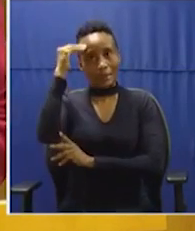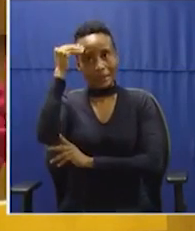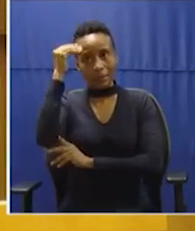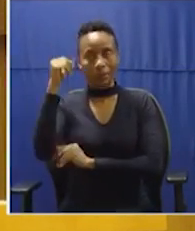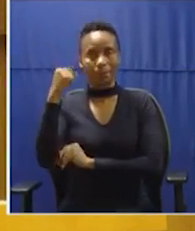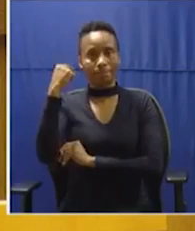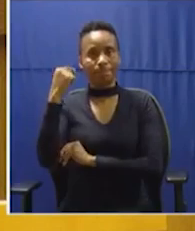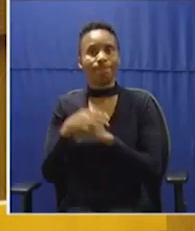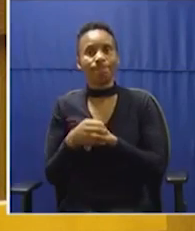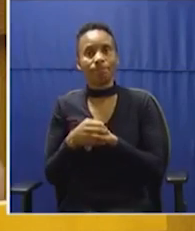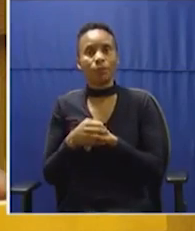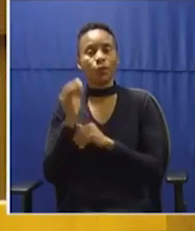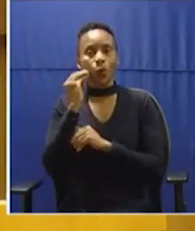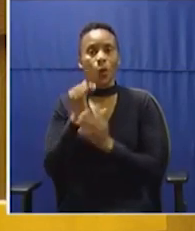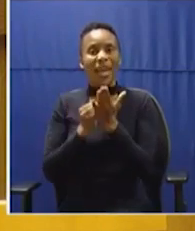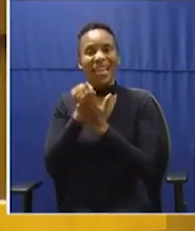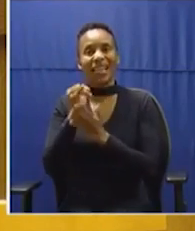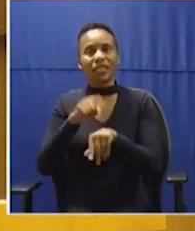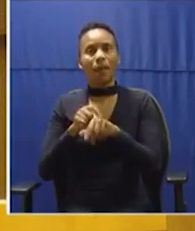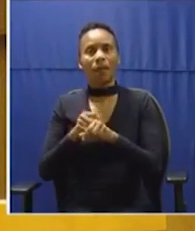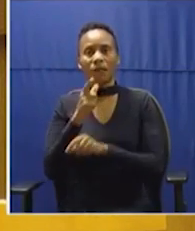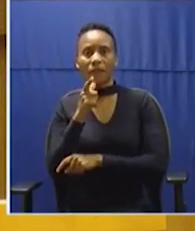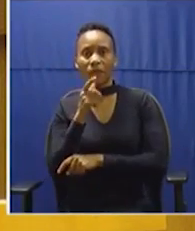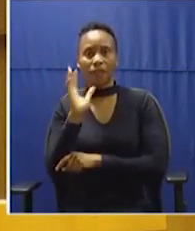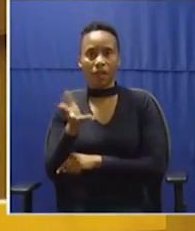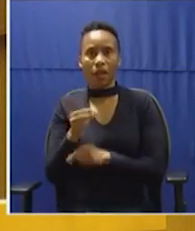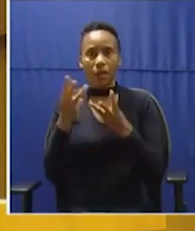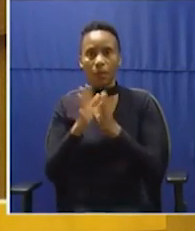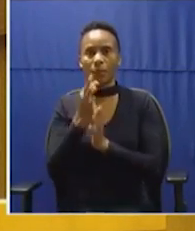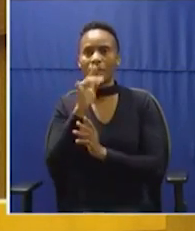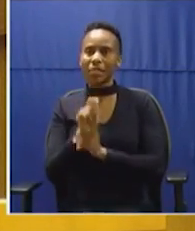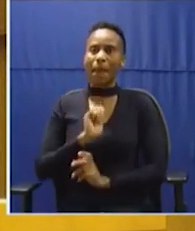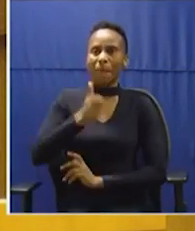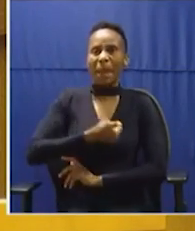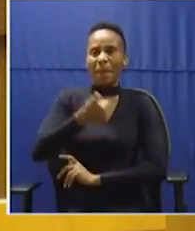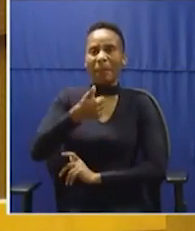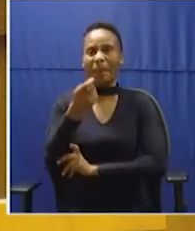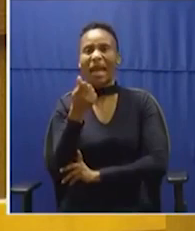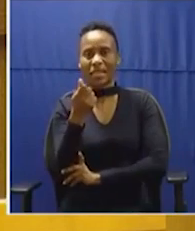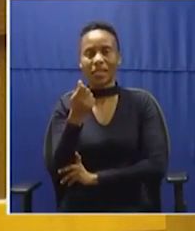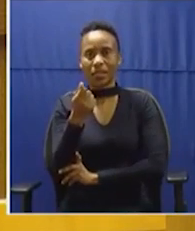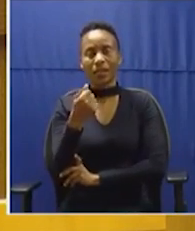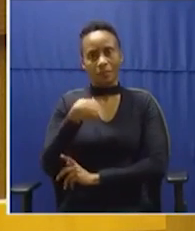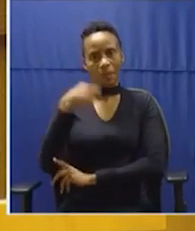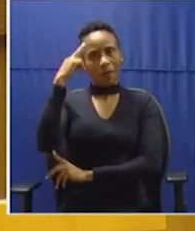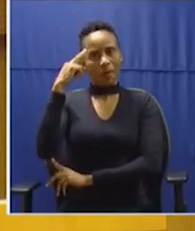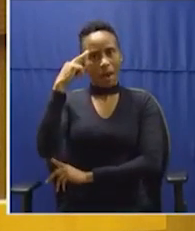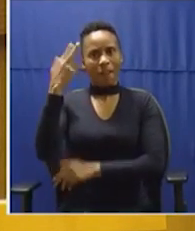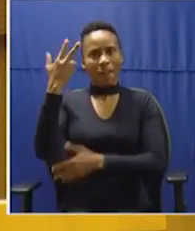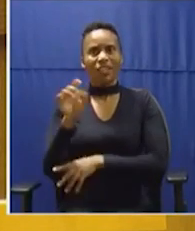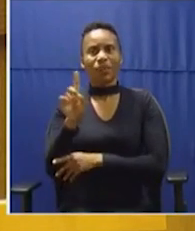You know, earlier when we were speaking here, there were people who were singing, paid back the money. So I was reminded that